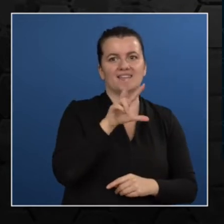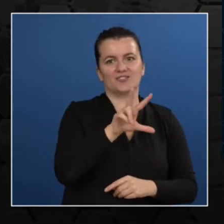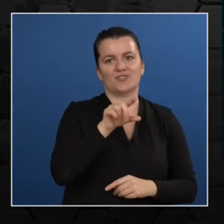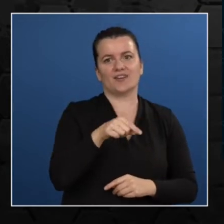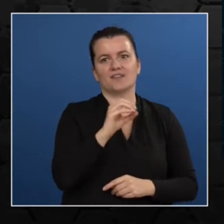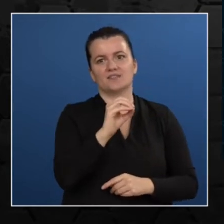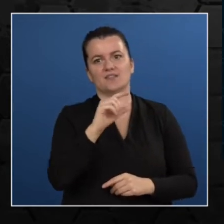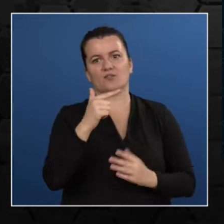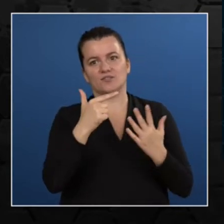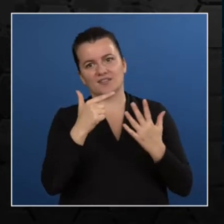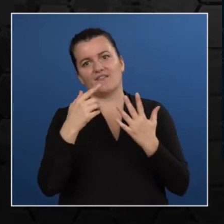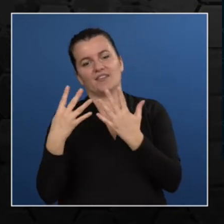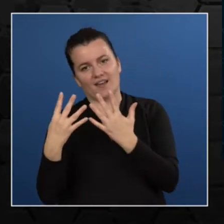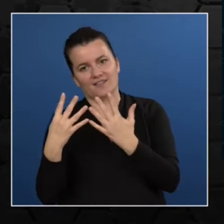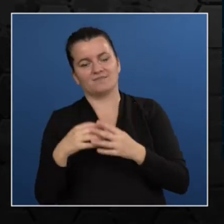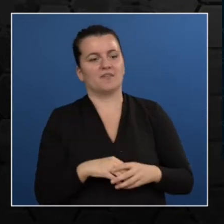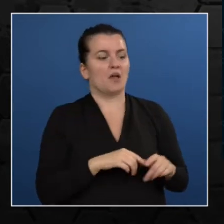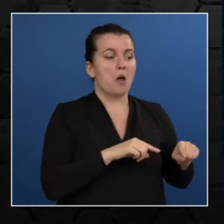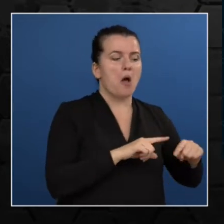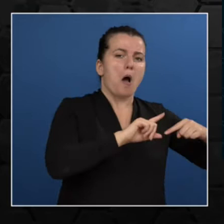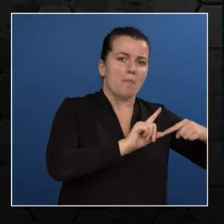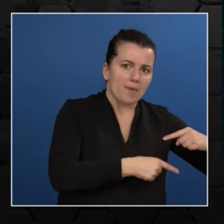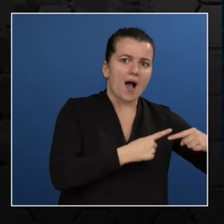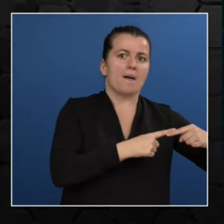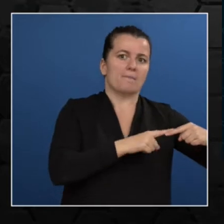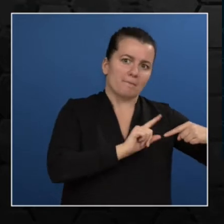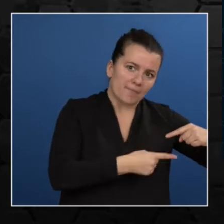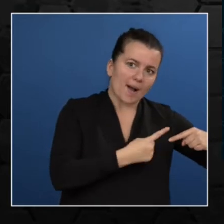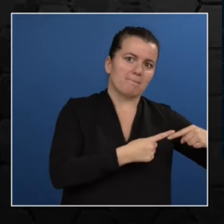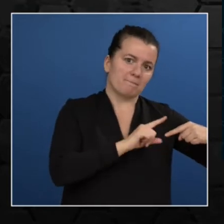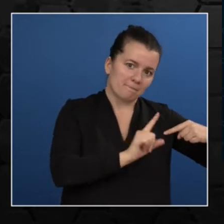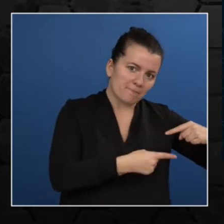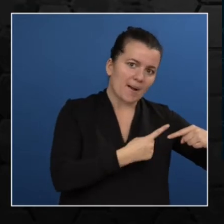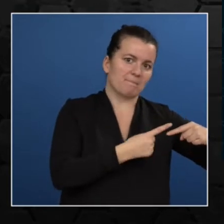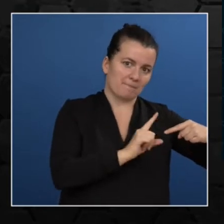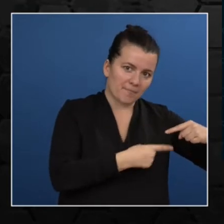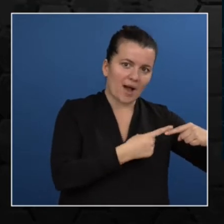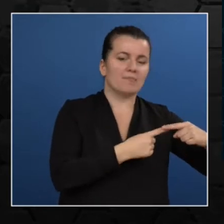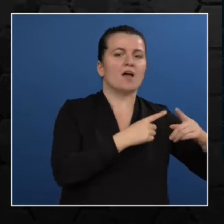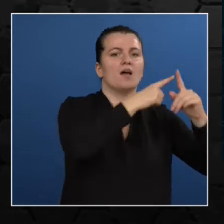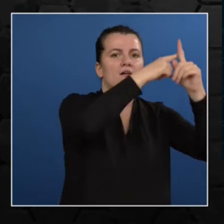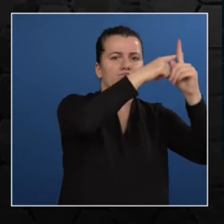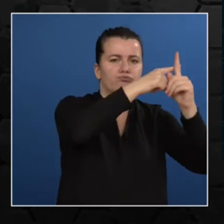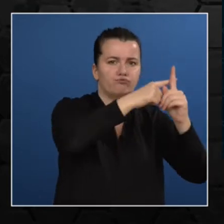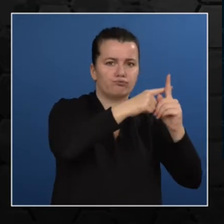till we reach the local minimum, which in this case is minus five.